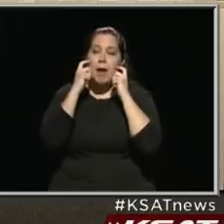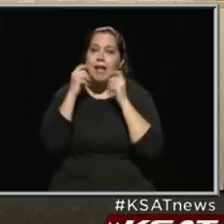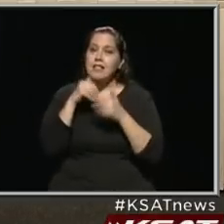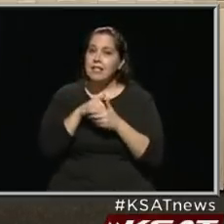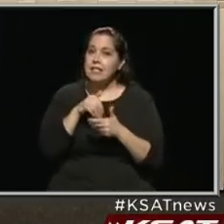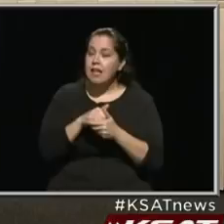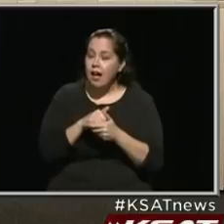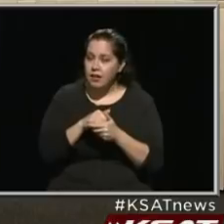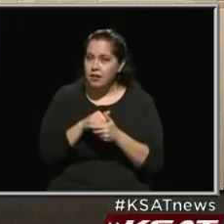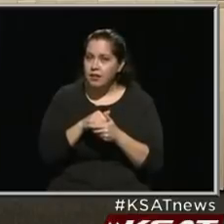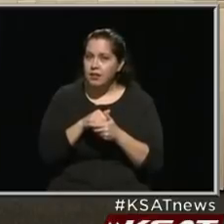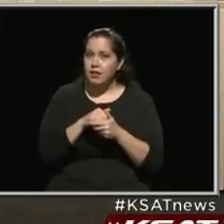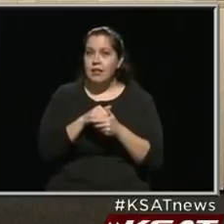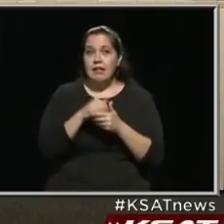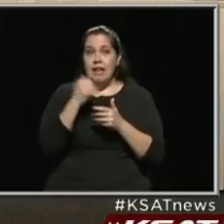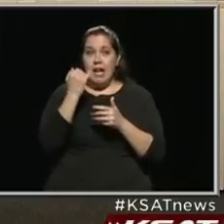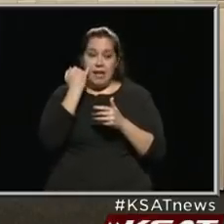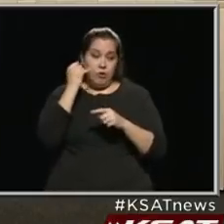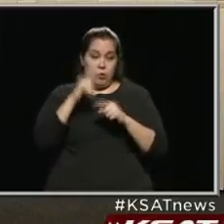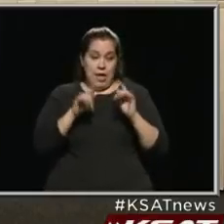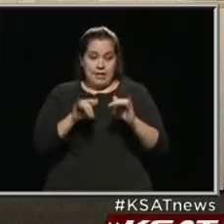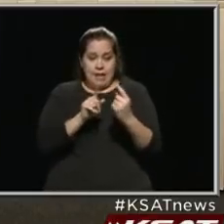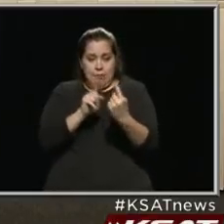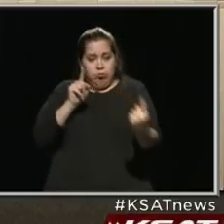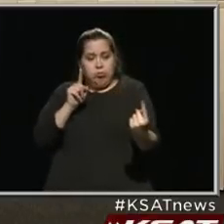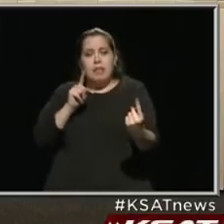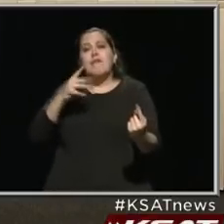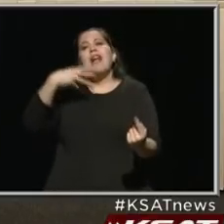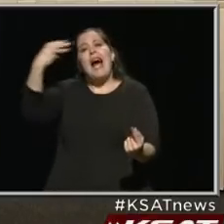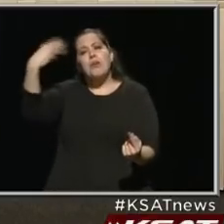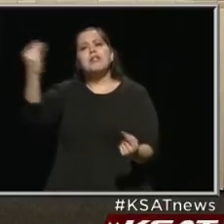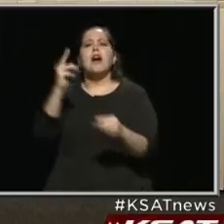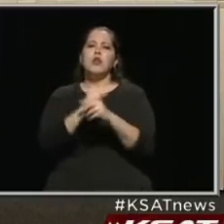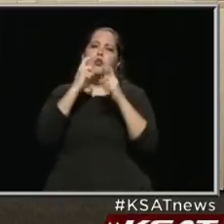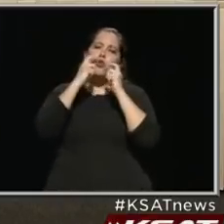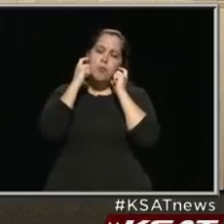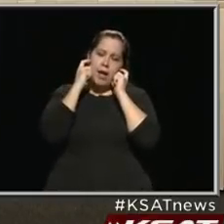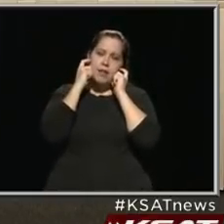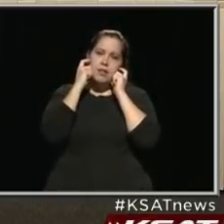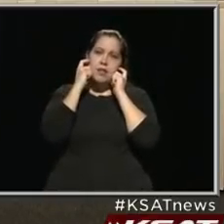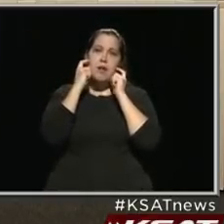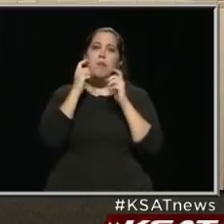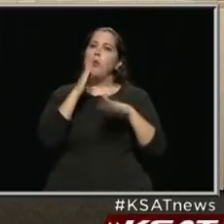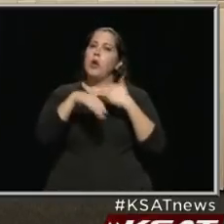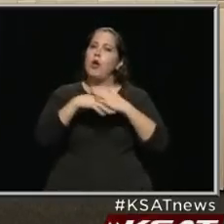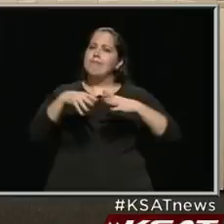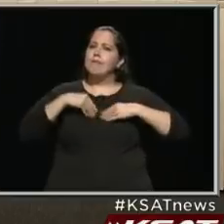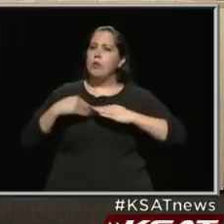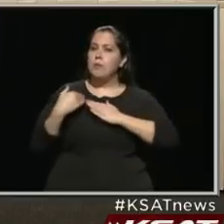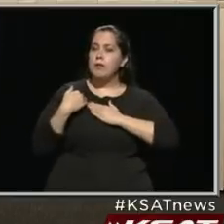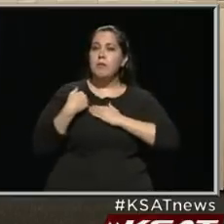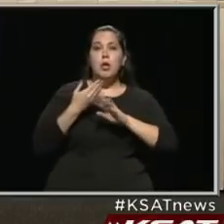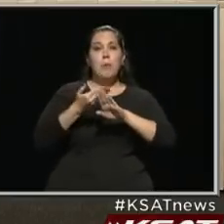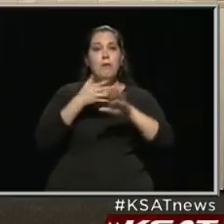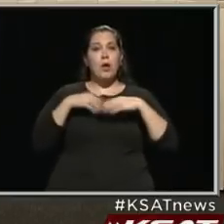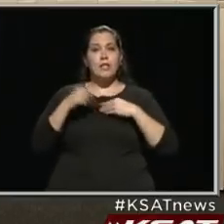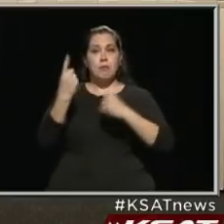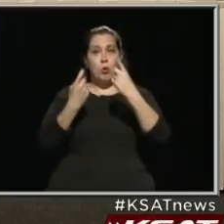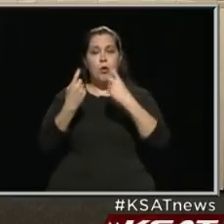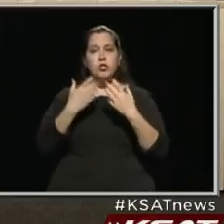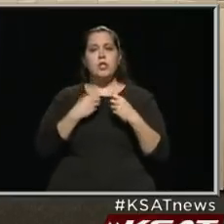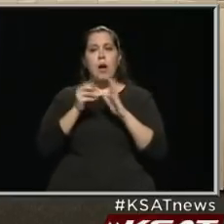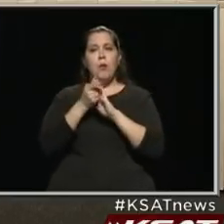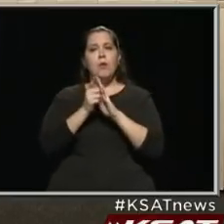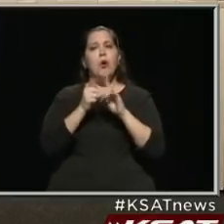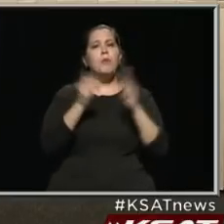inside and when you can't keep up physical distancing. Even outside, wear your mask. But we've got to all do our part. Before we go to questions, I want to take a